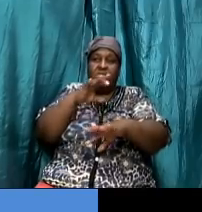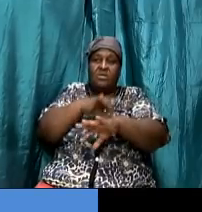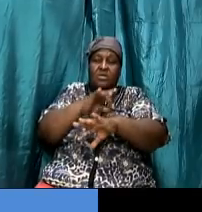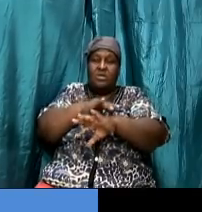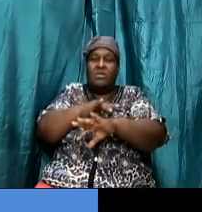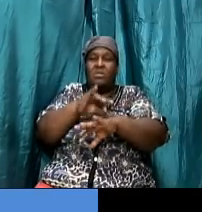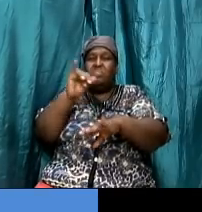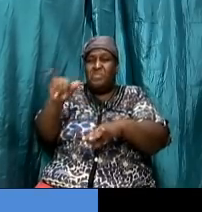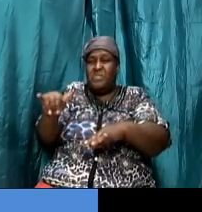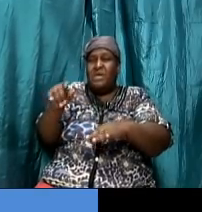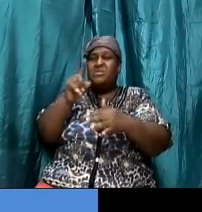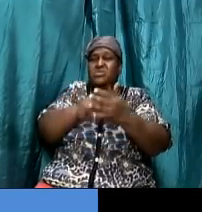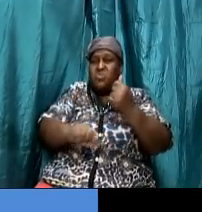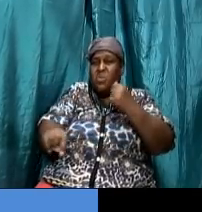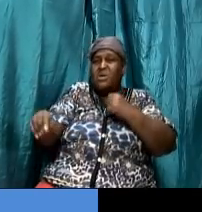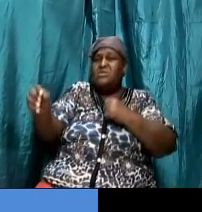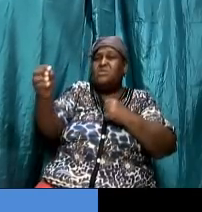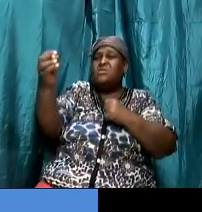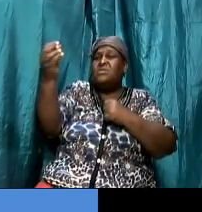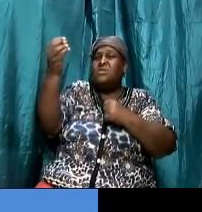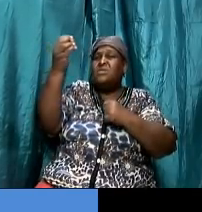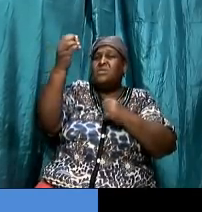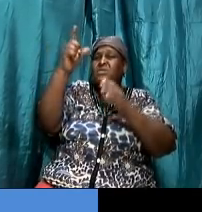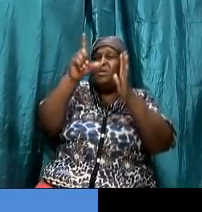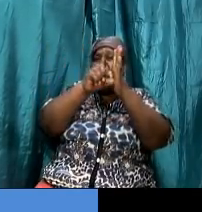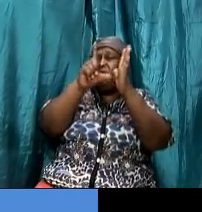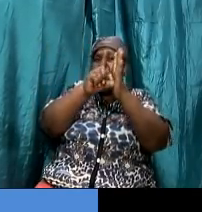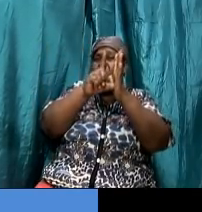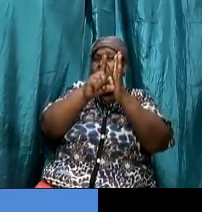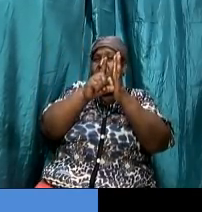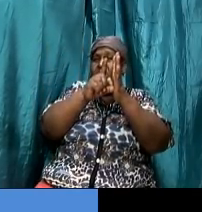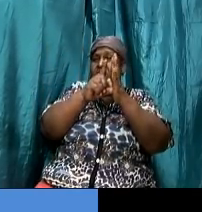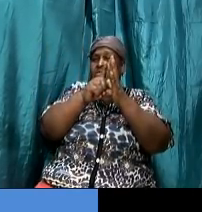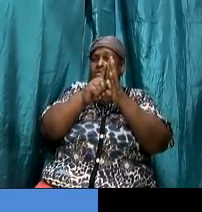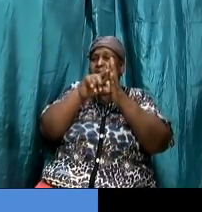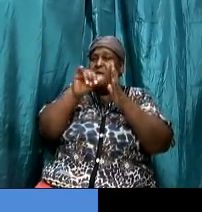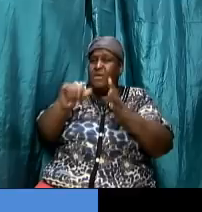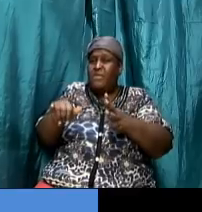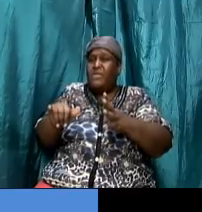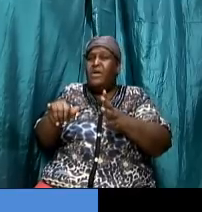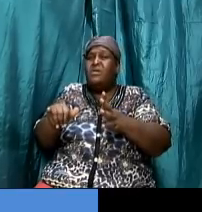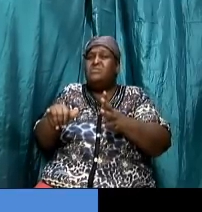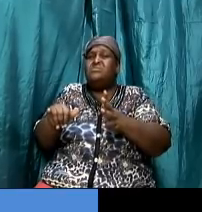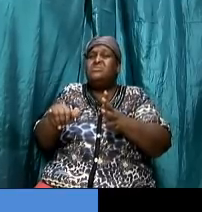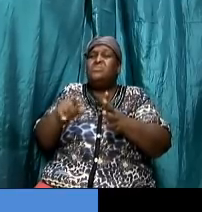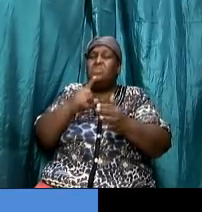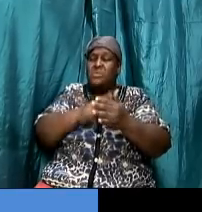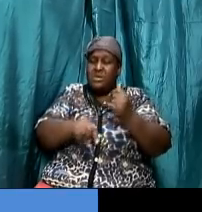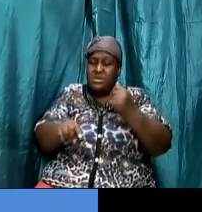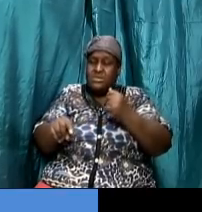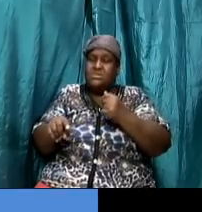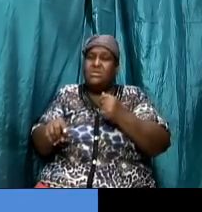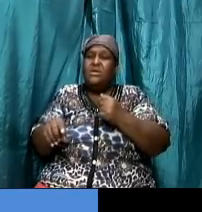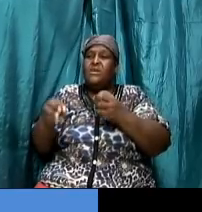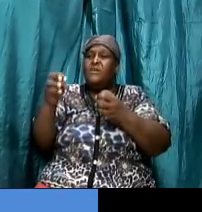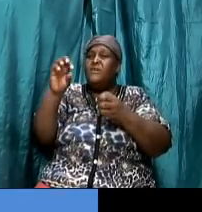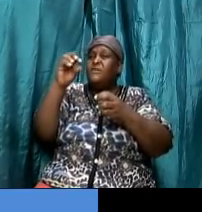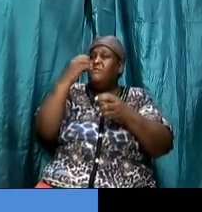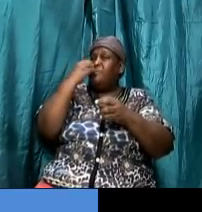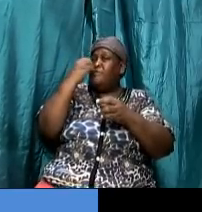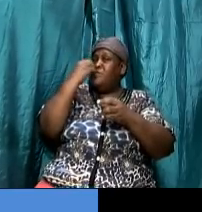what the dietary laws were that is what the the the the feasts